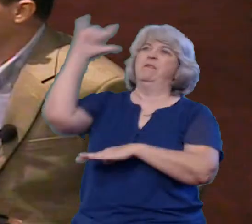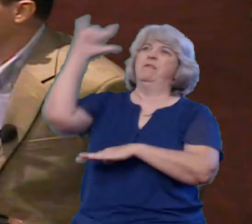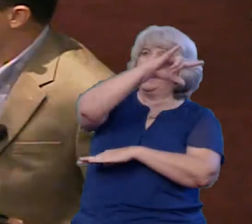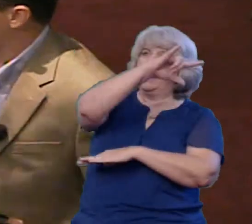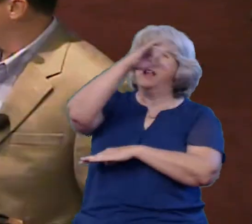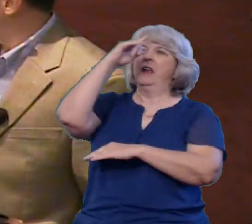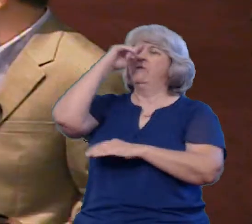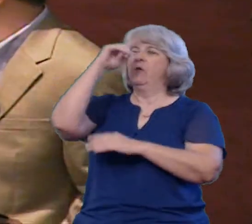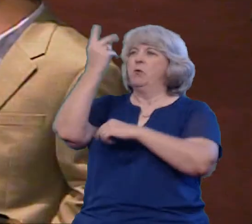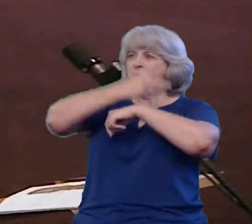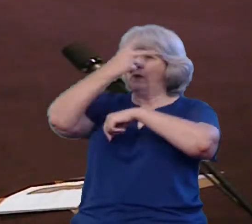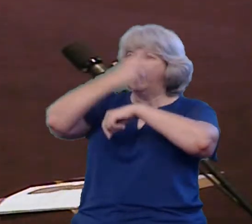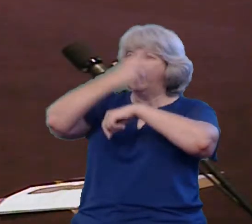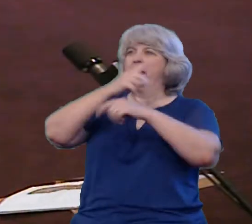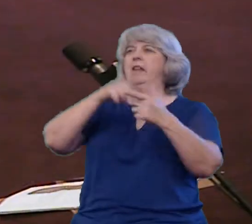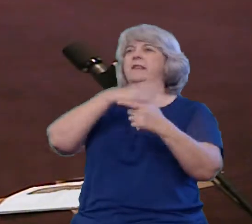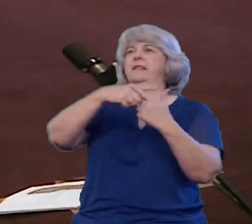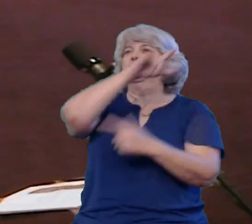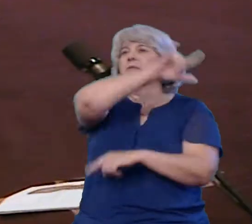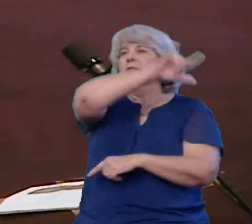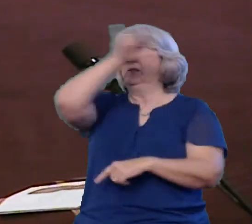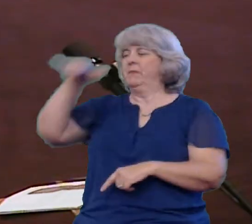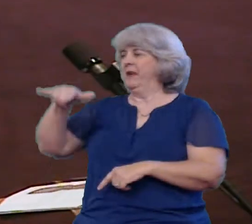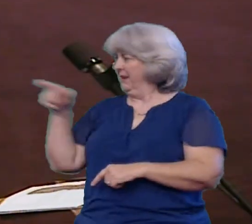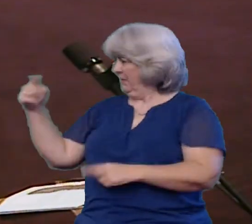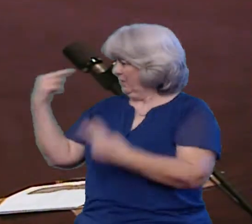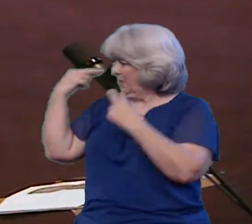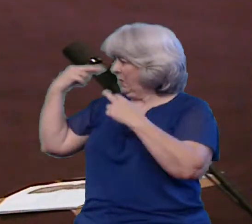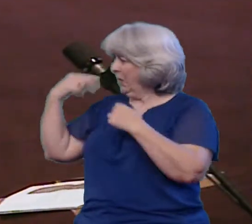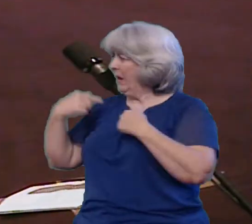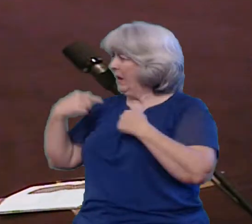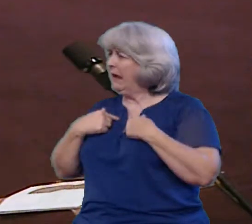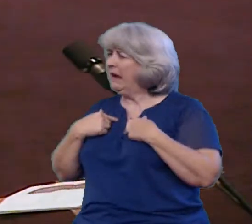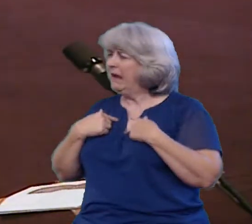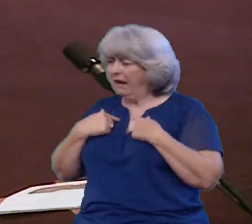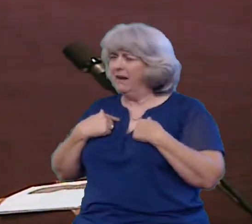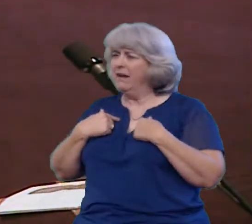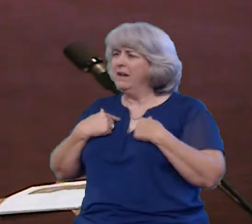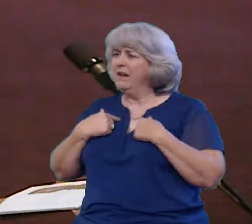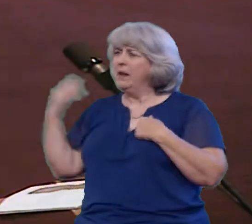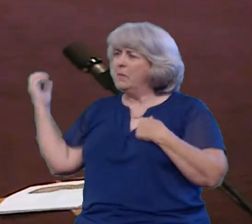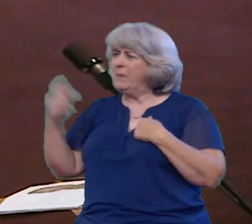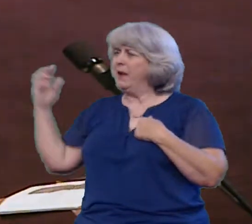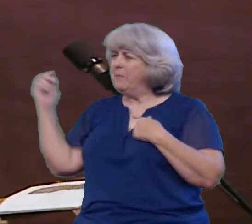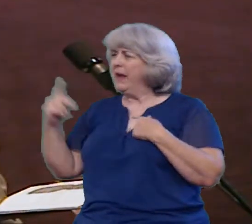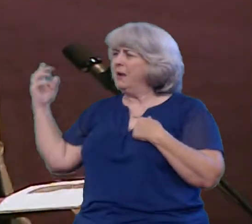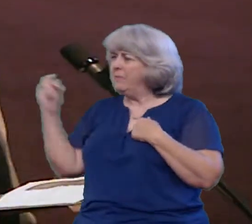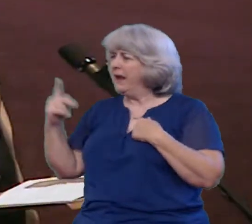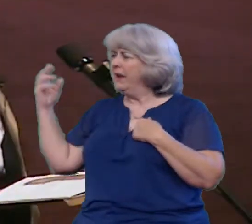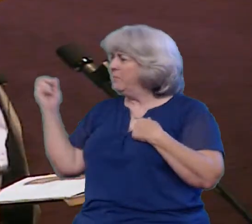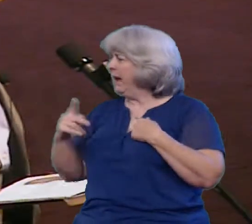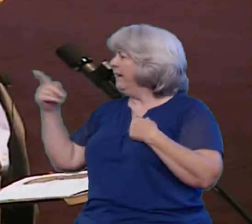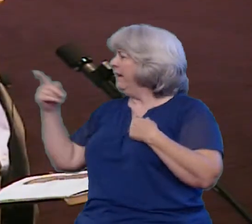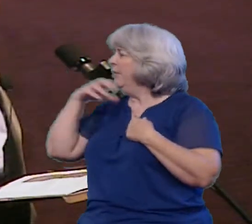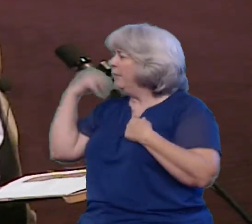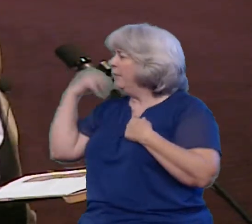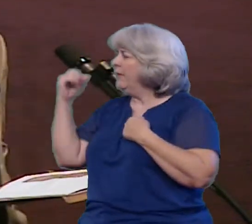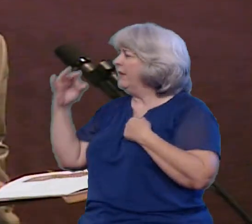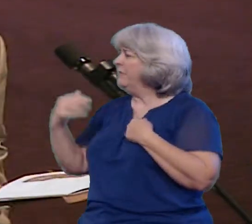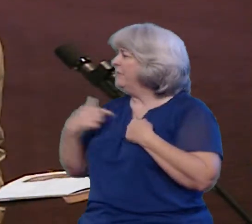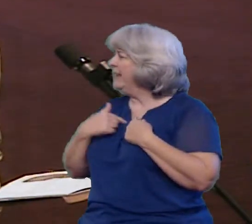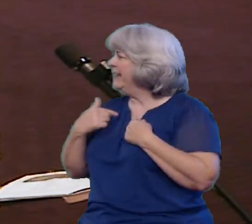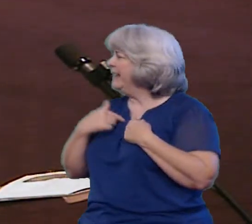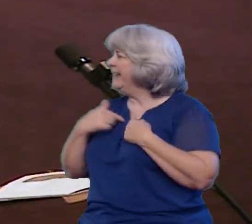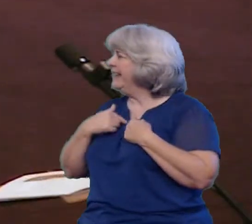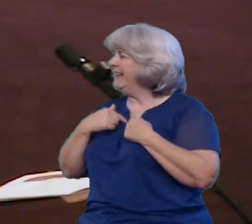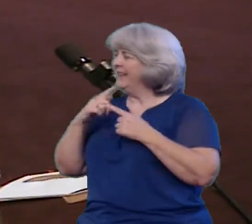I'm sure you're probably sick and tired of seeing me by now Because I've been in and out here so much And being able to come home and visit for a